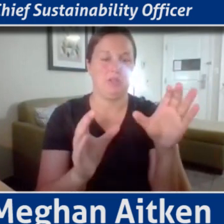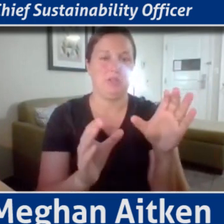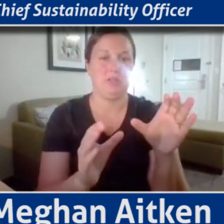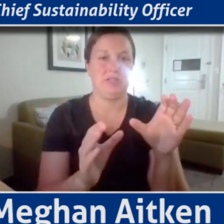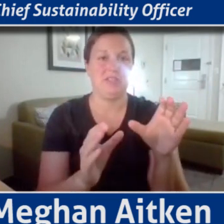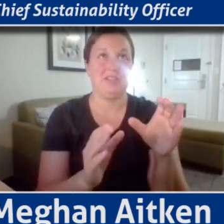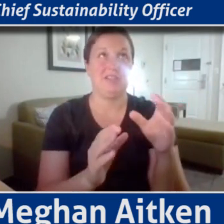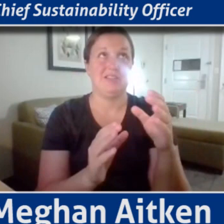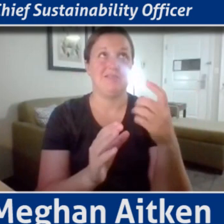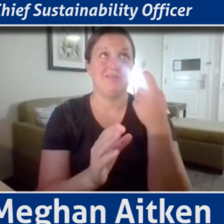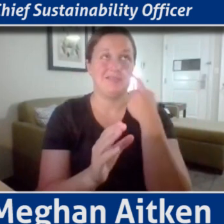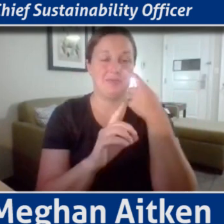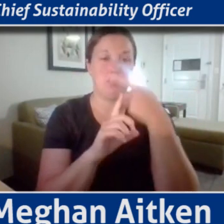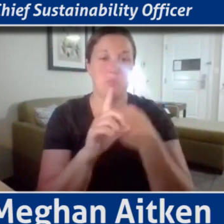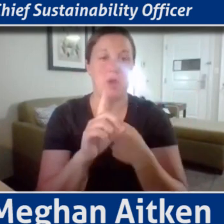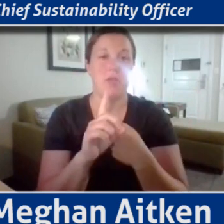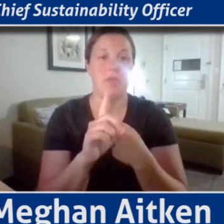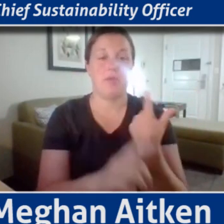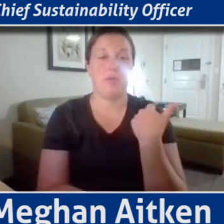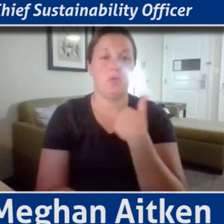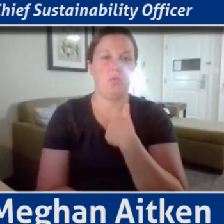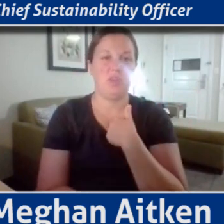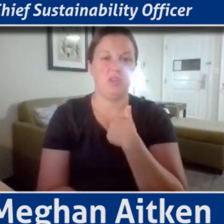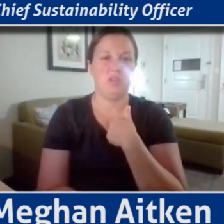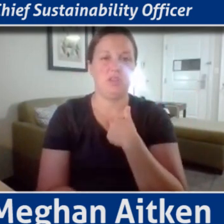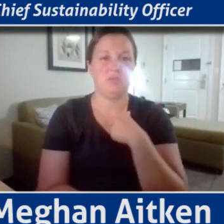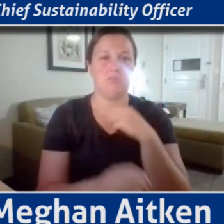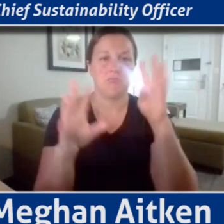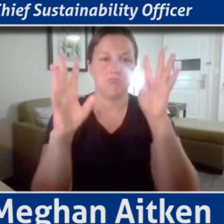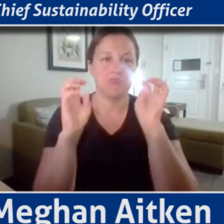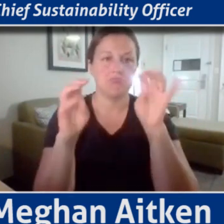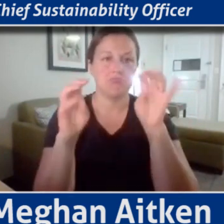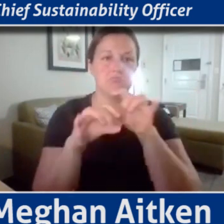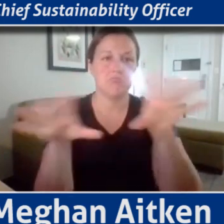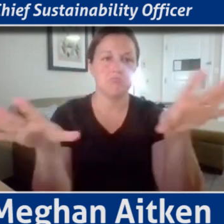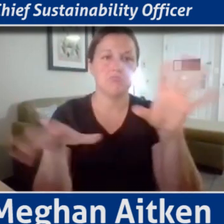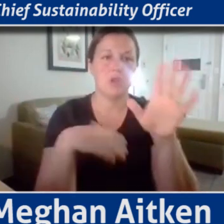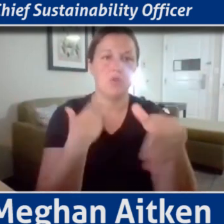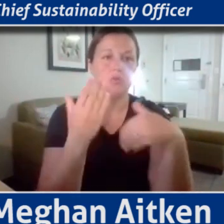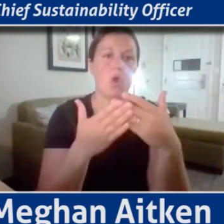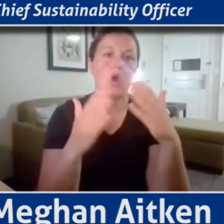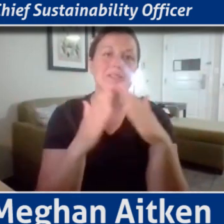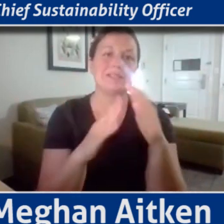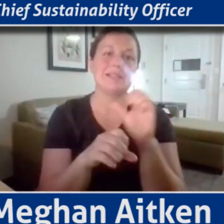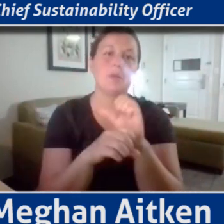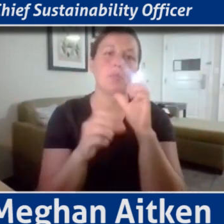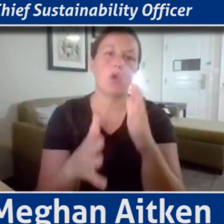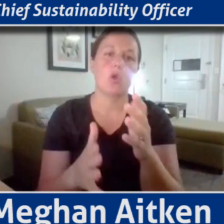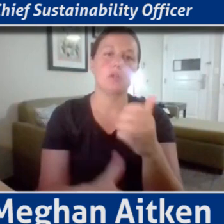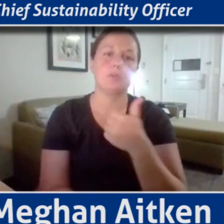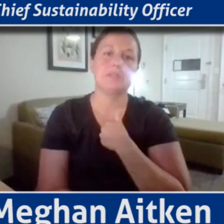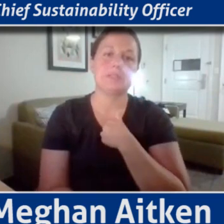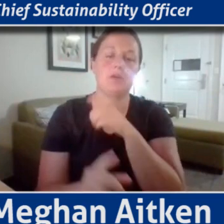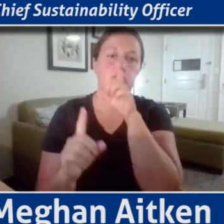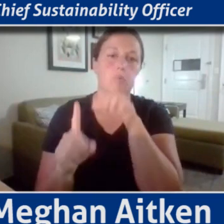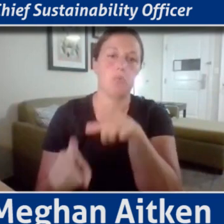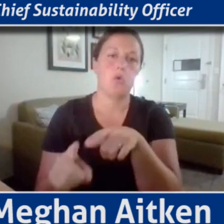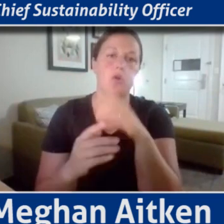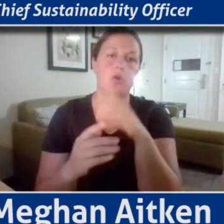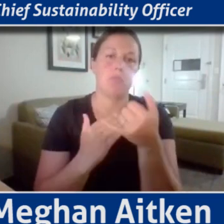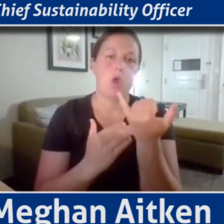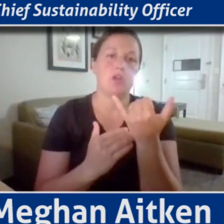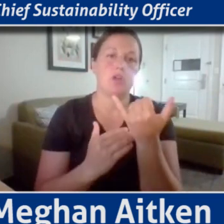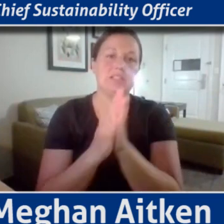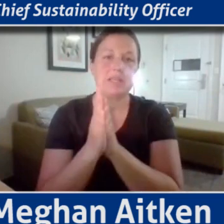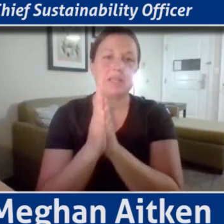month. The first was a survey that was sent out to all city employees for them to self-report on projects and initiatives that